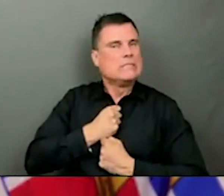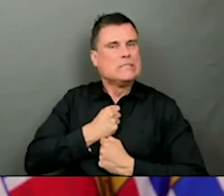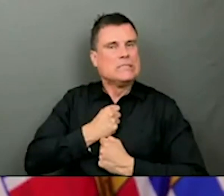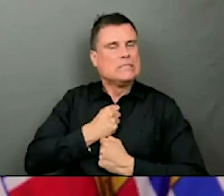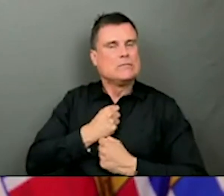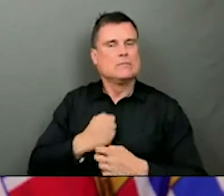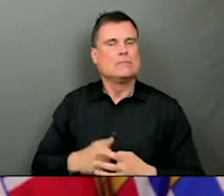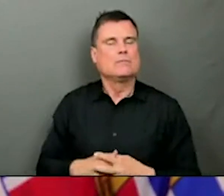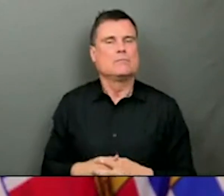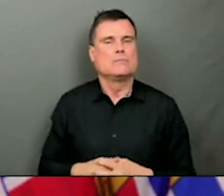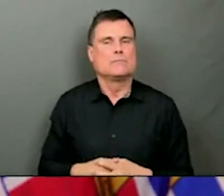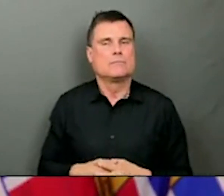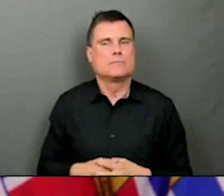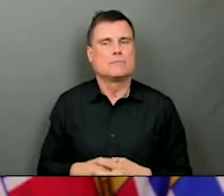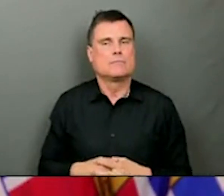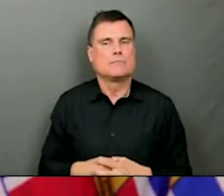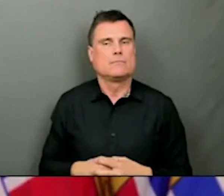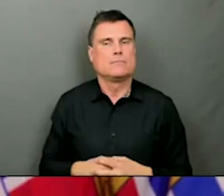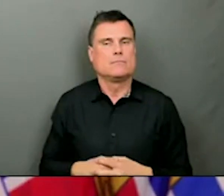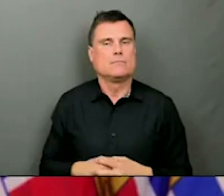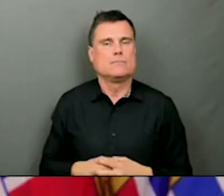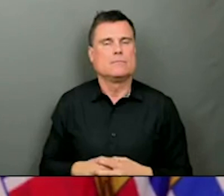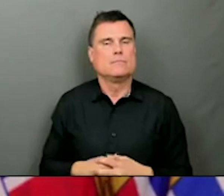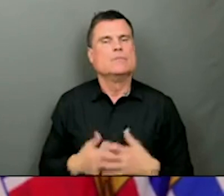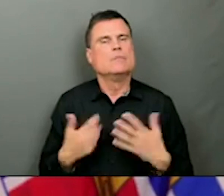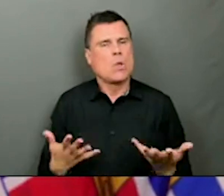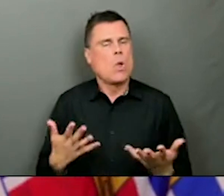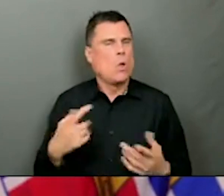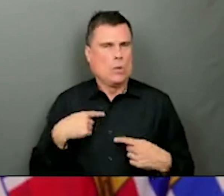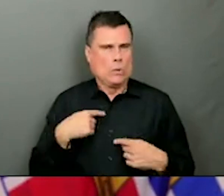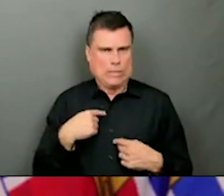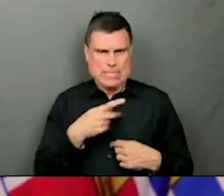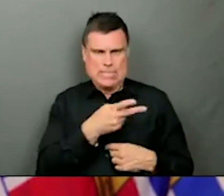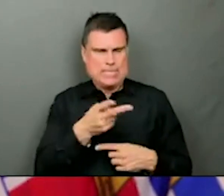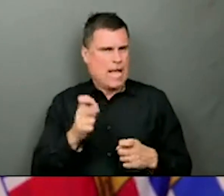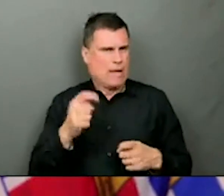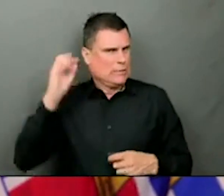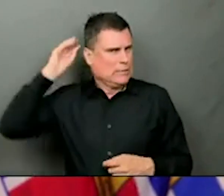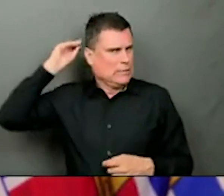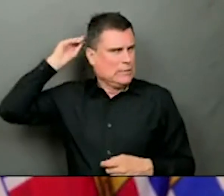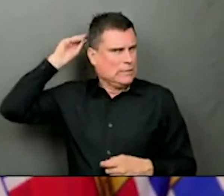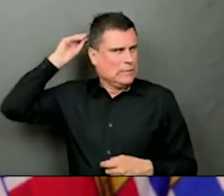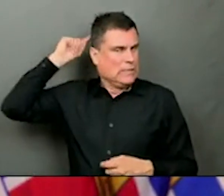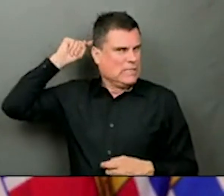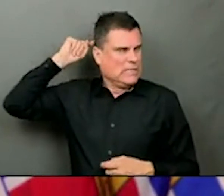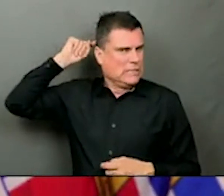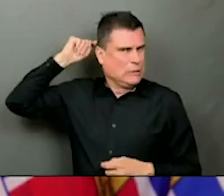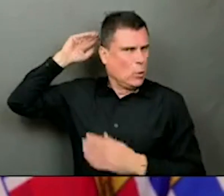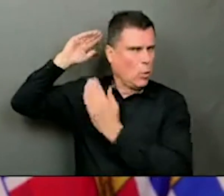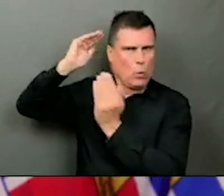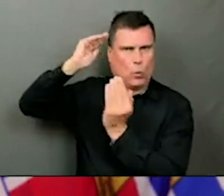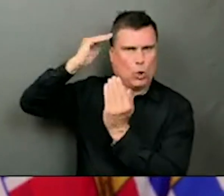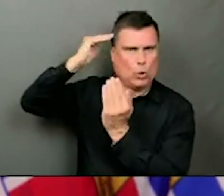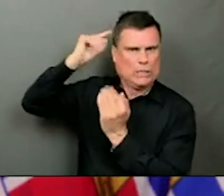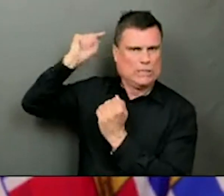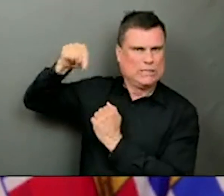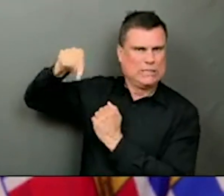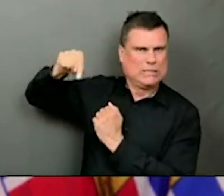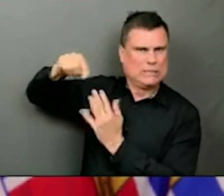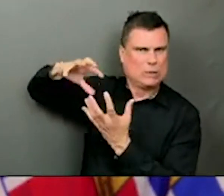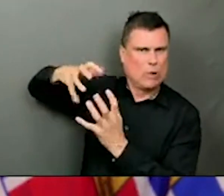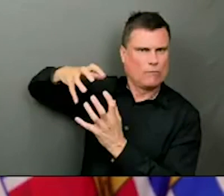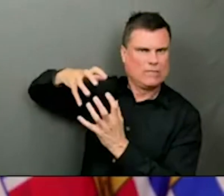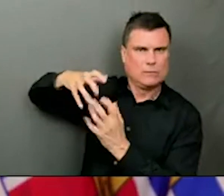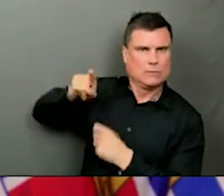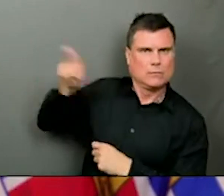vaccine. So that is a worry. And that's something that we're monitoring and the UK, of course, is looking at that right now. So